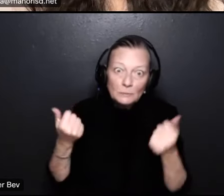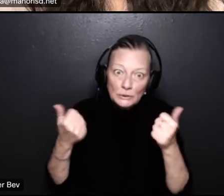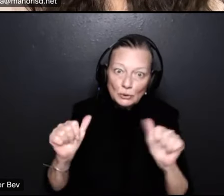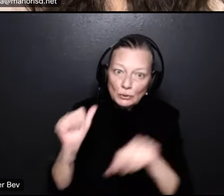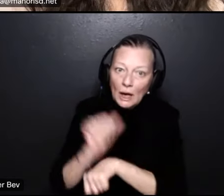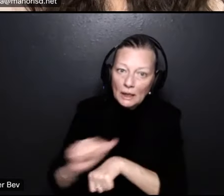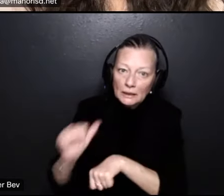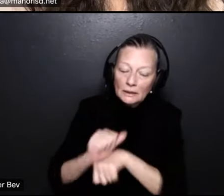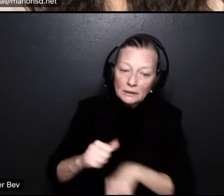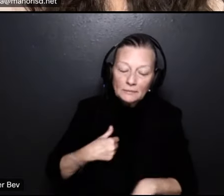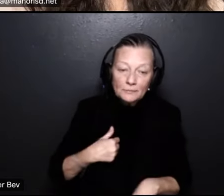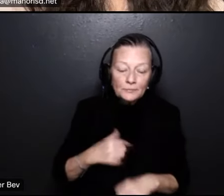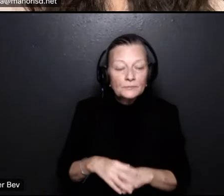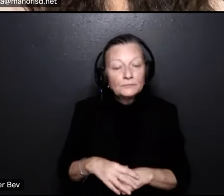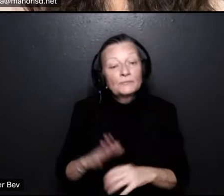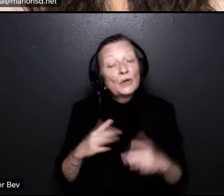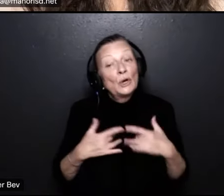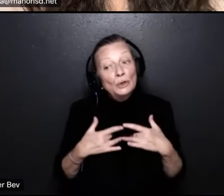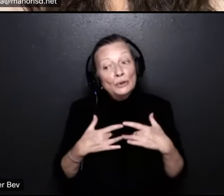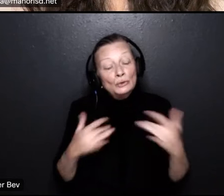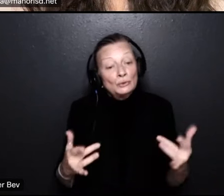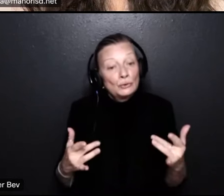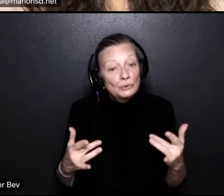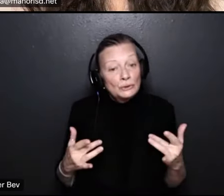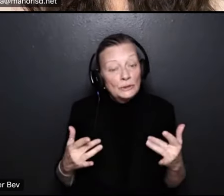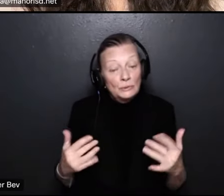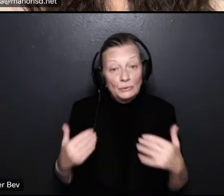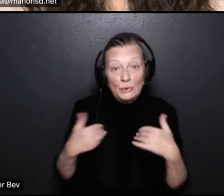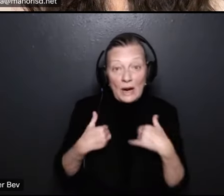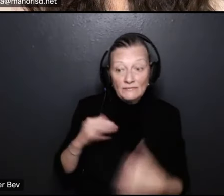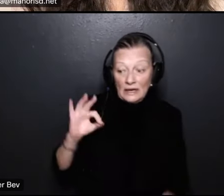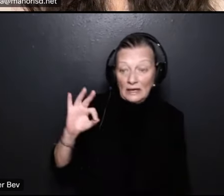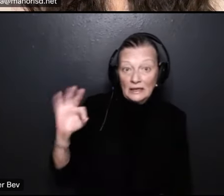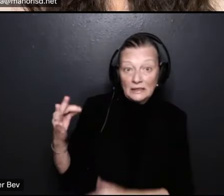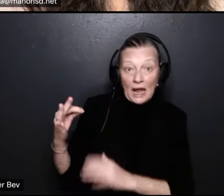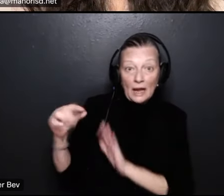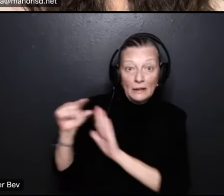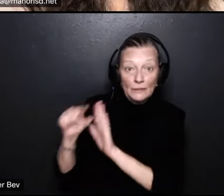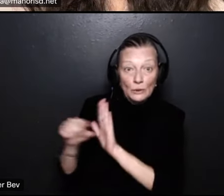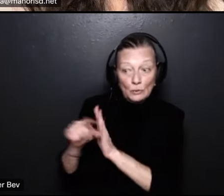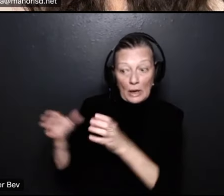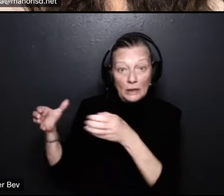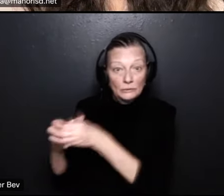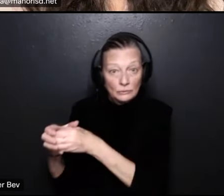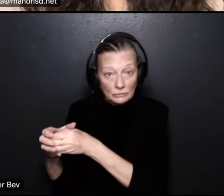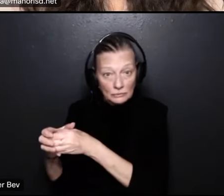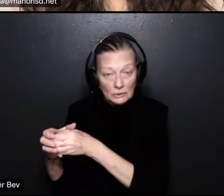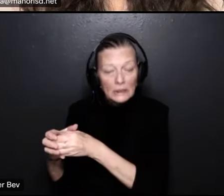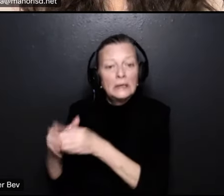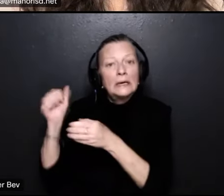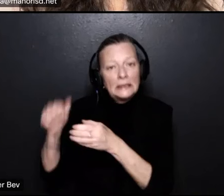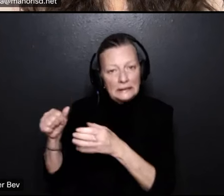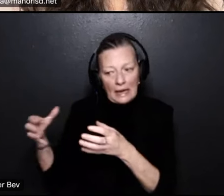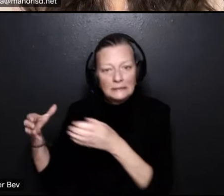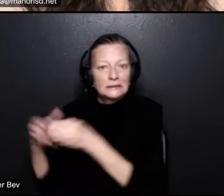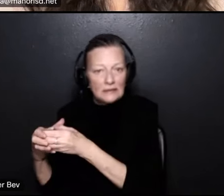usually um when you have ninth graders self-contained you can actually kind of self-contain them